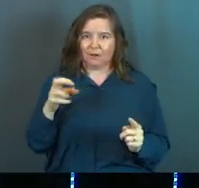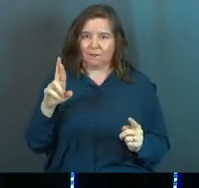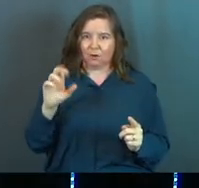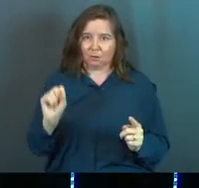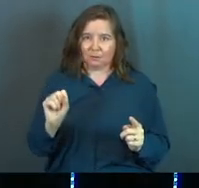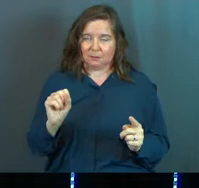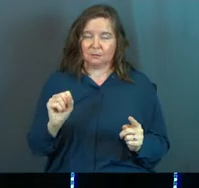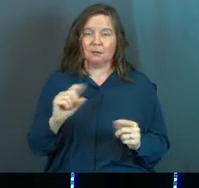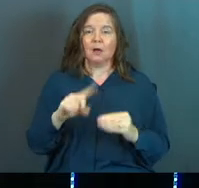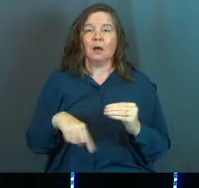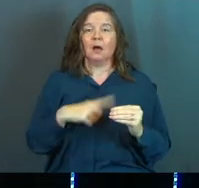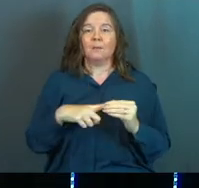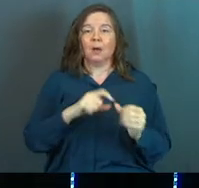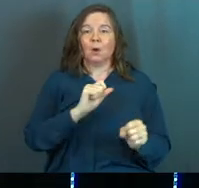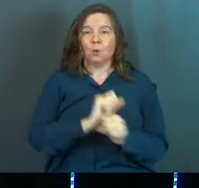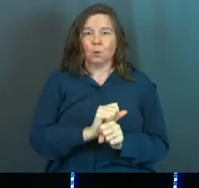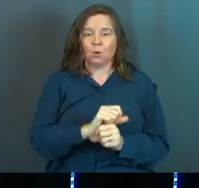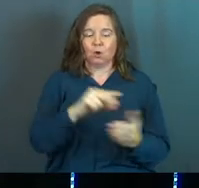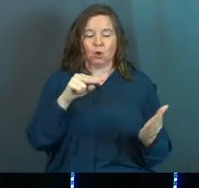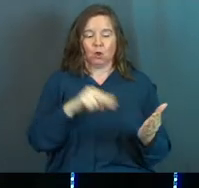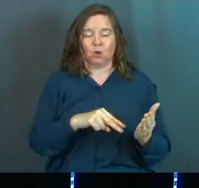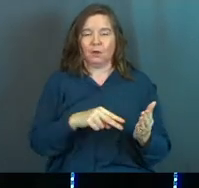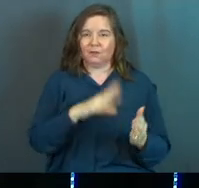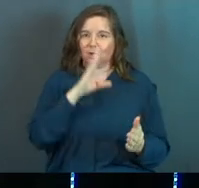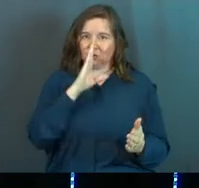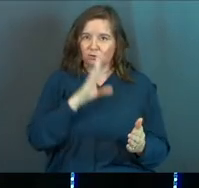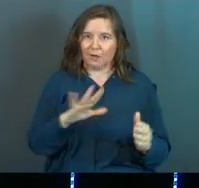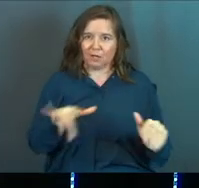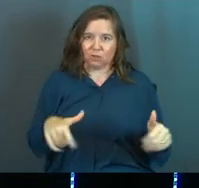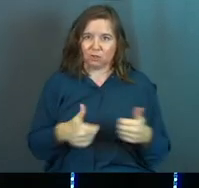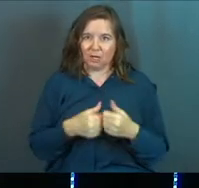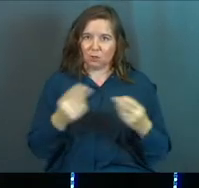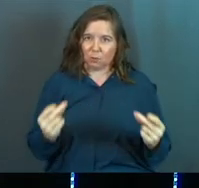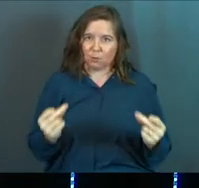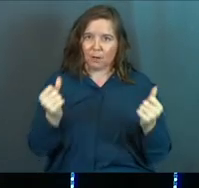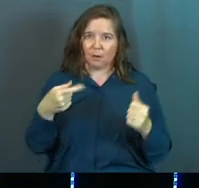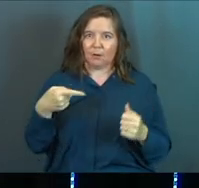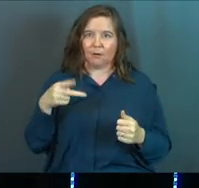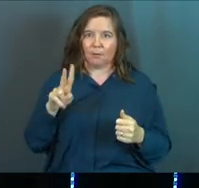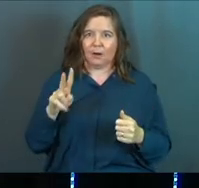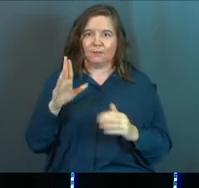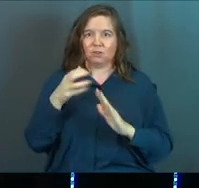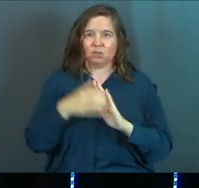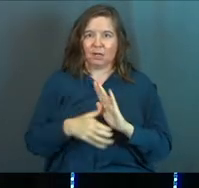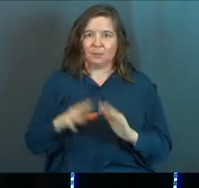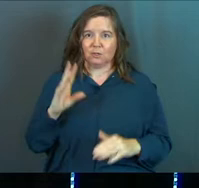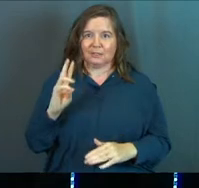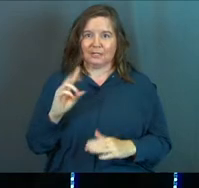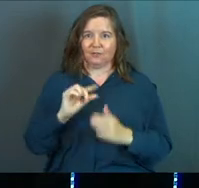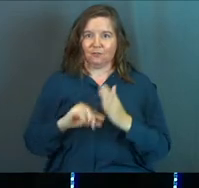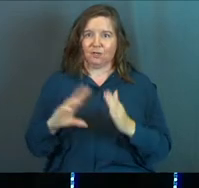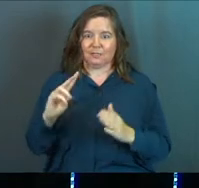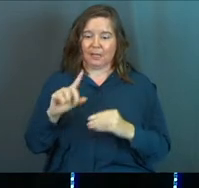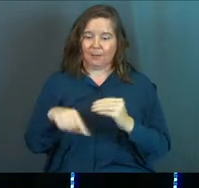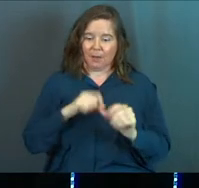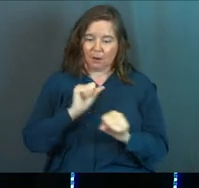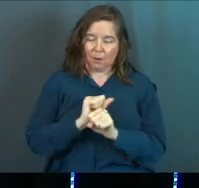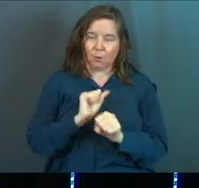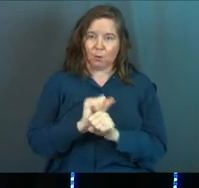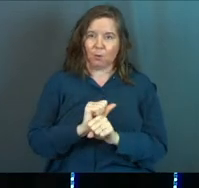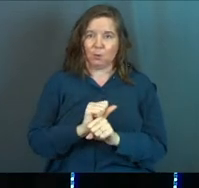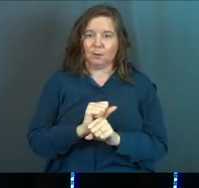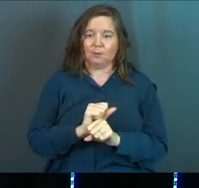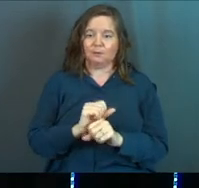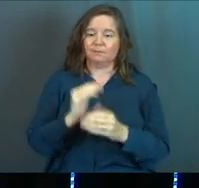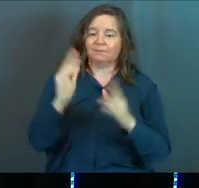because that's a series we're in about work. Look at this, a very direct challenge right away, Proverbs chapter 6, verse 6, about work. Take a lesson from